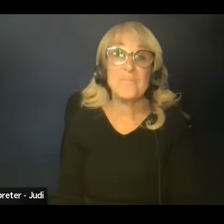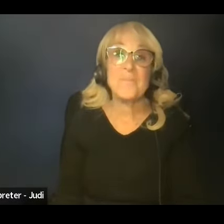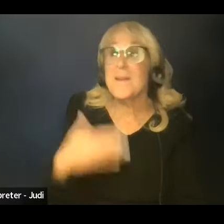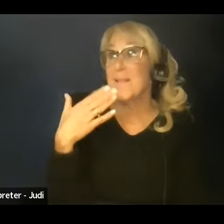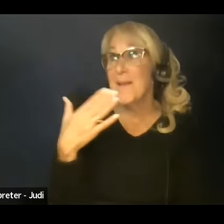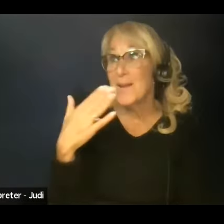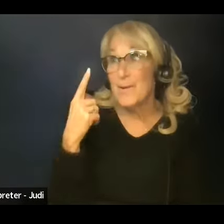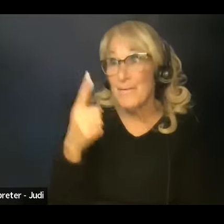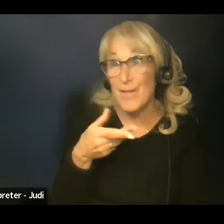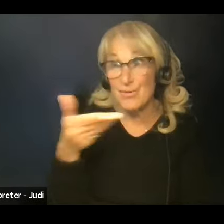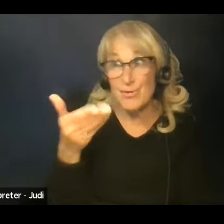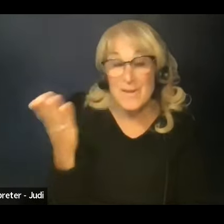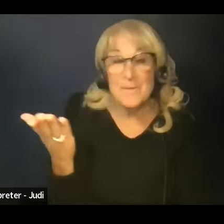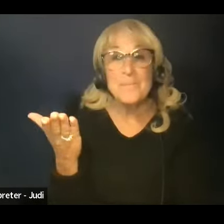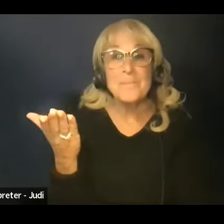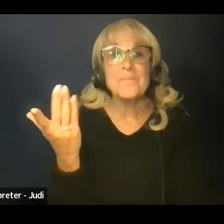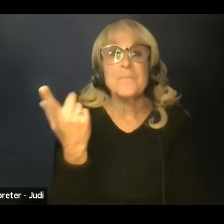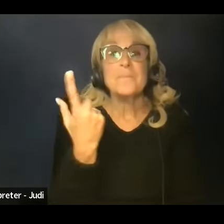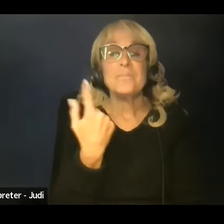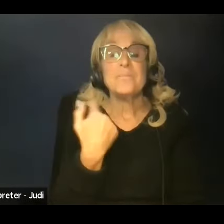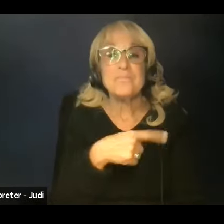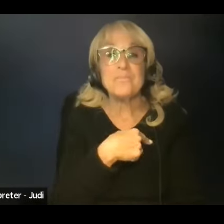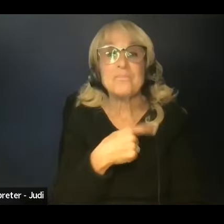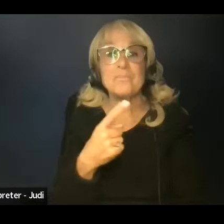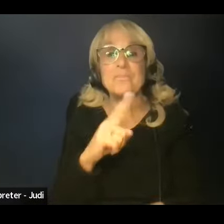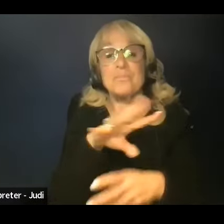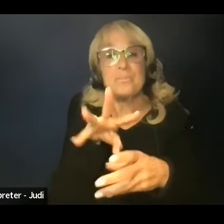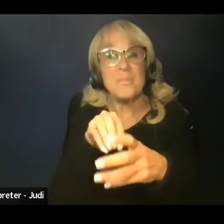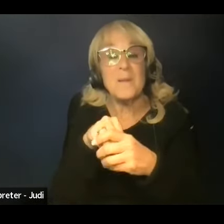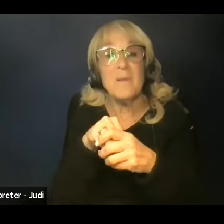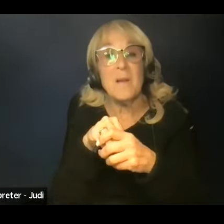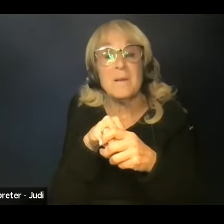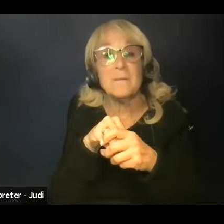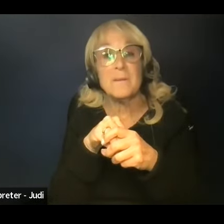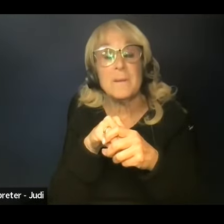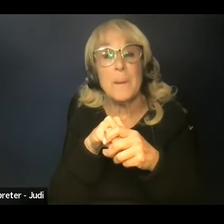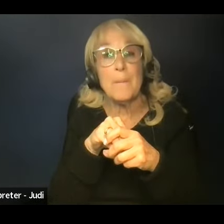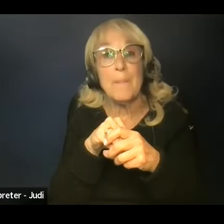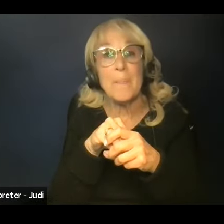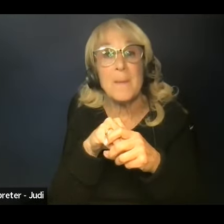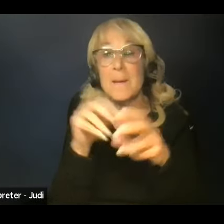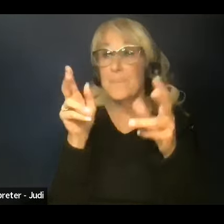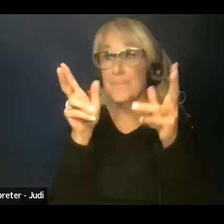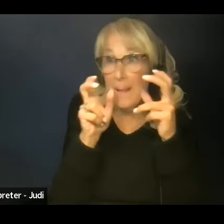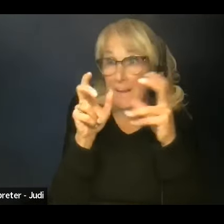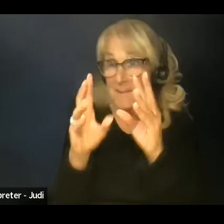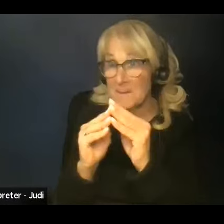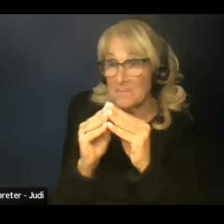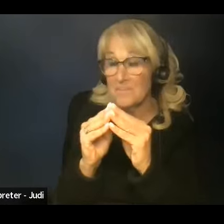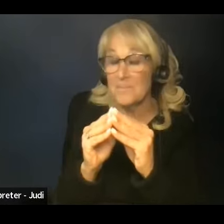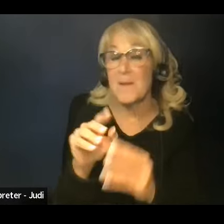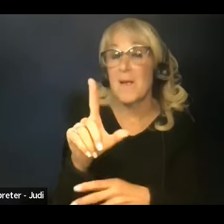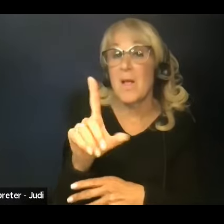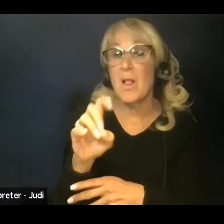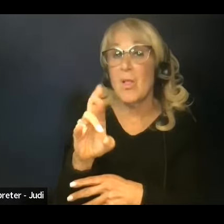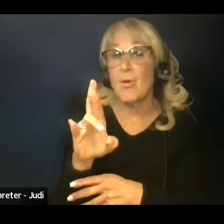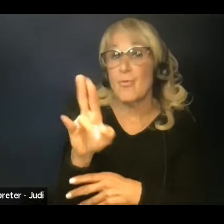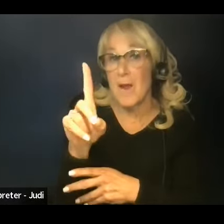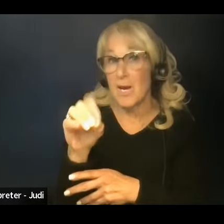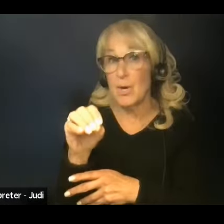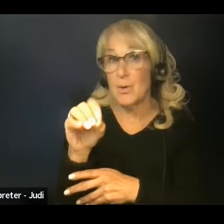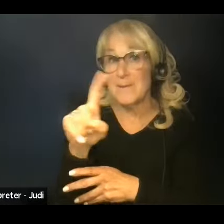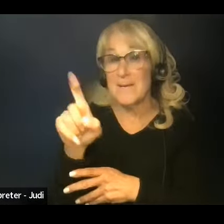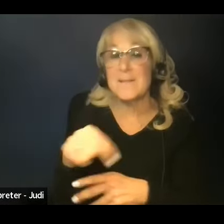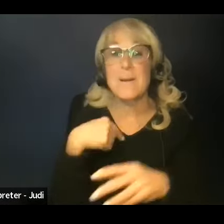introduction. We were a part of the listening sessions in Laredo, Texas. I am a